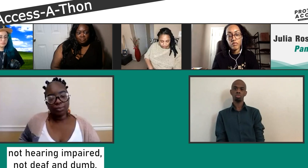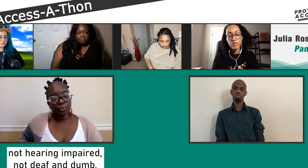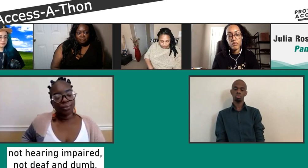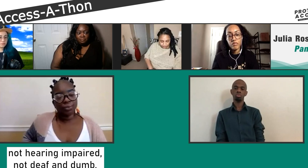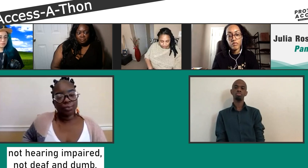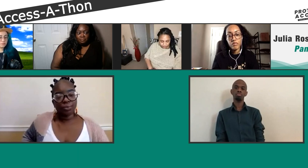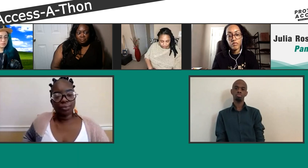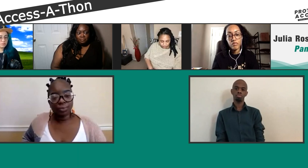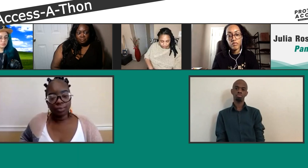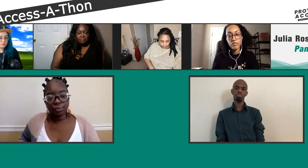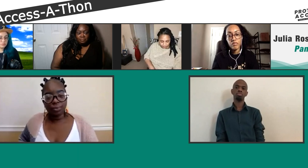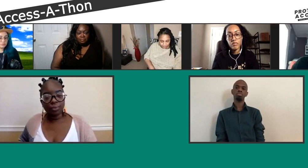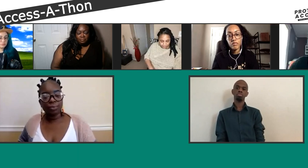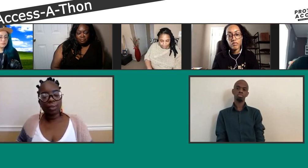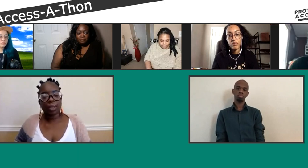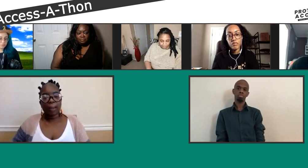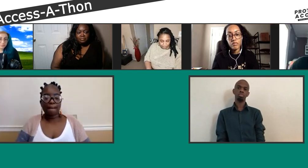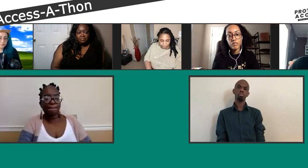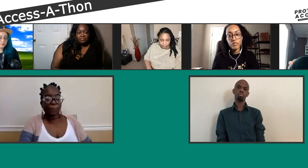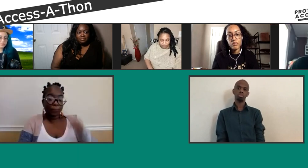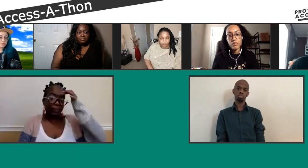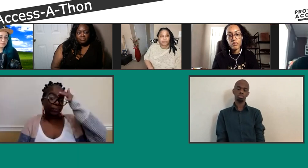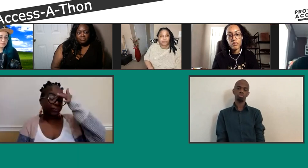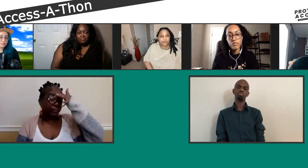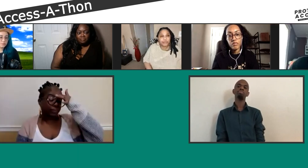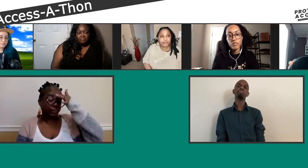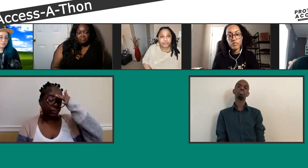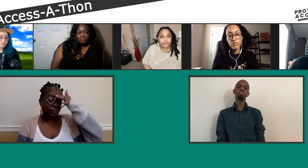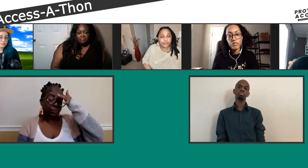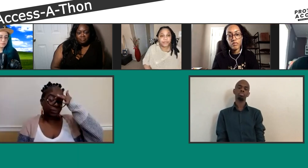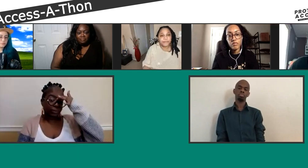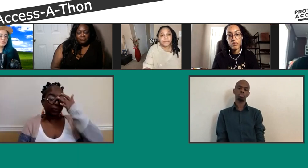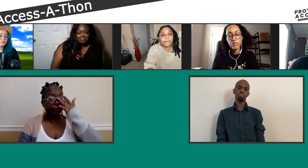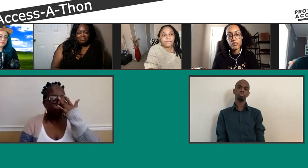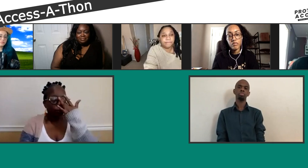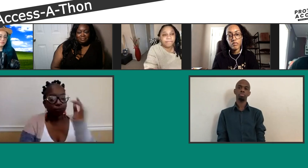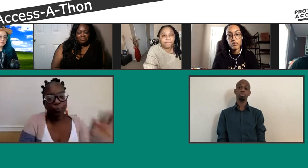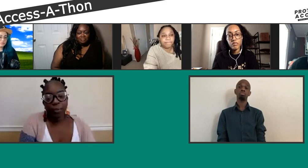those, just leave that alone. Discontinue those words and only stick to hard of hearing or deaf.